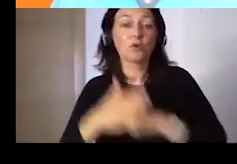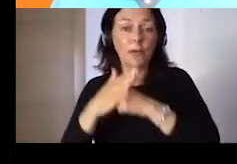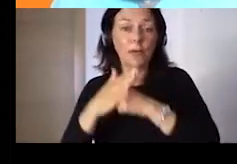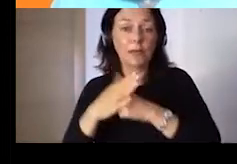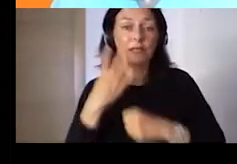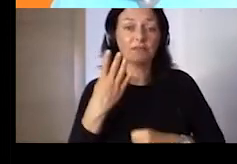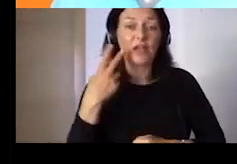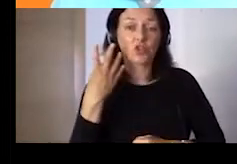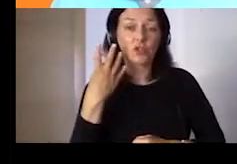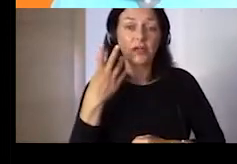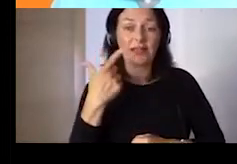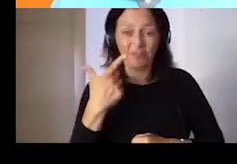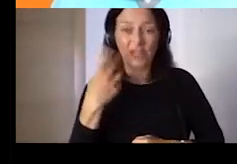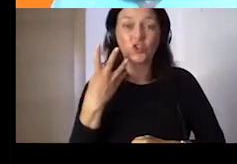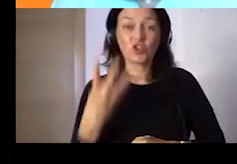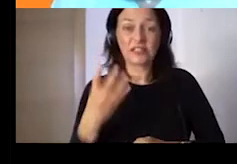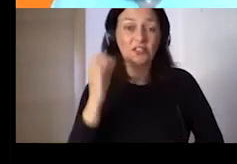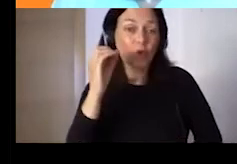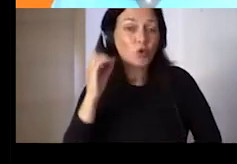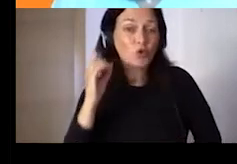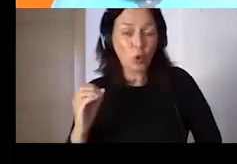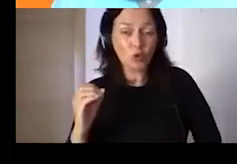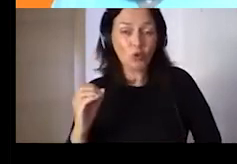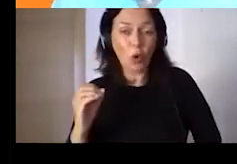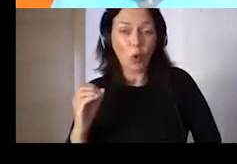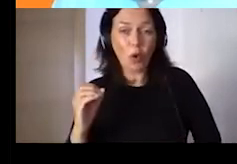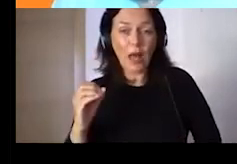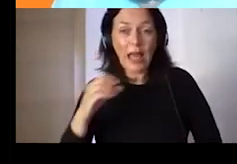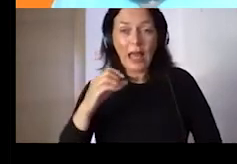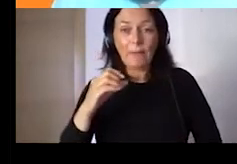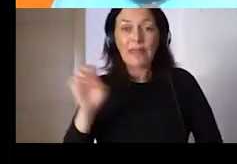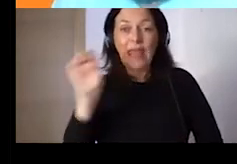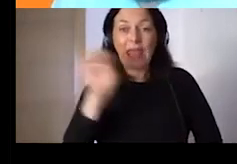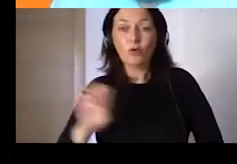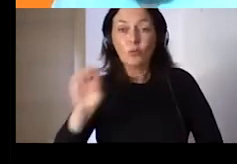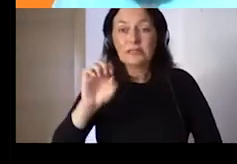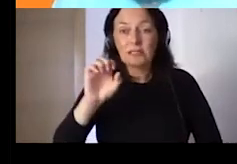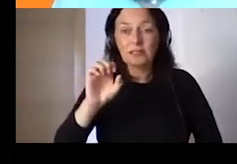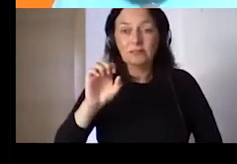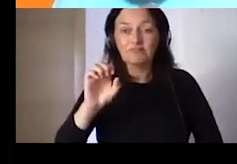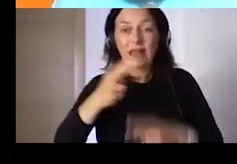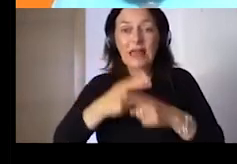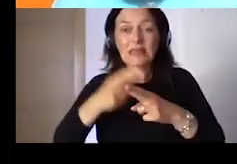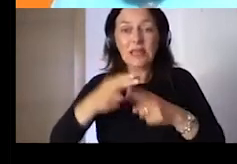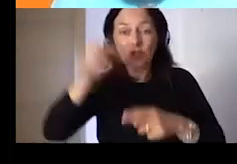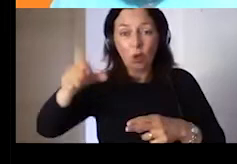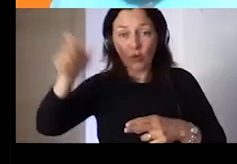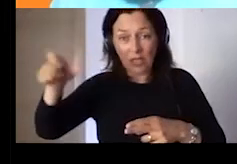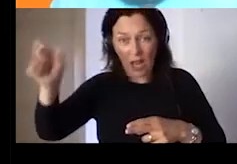Those level, those set of basic digital skills that I was referring to in the previous slides.